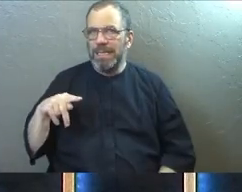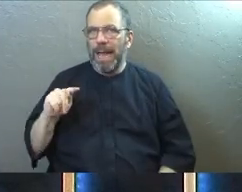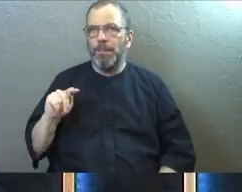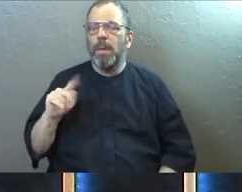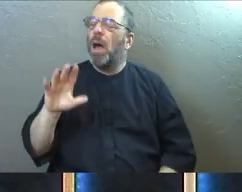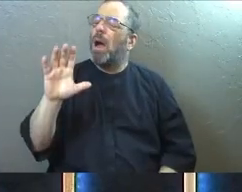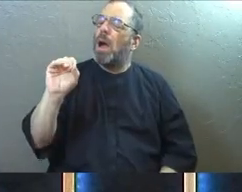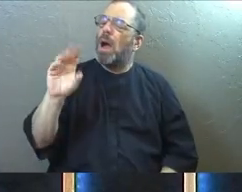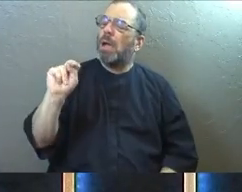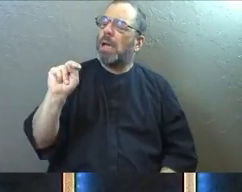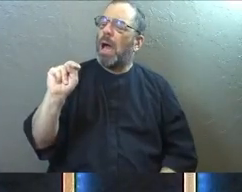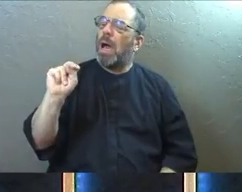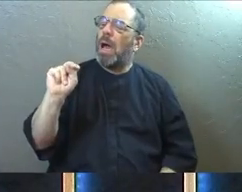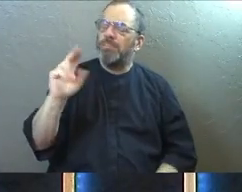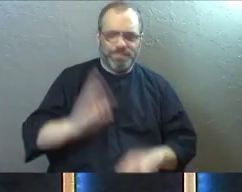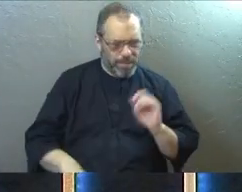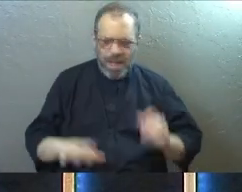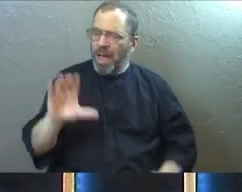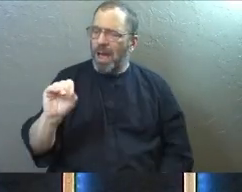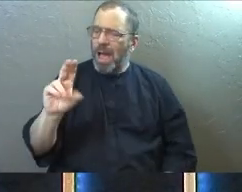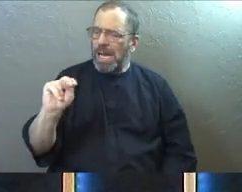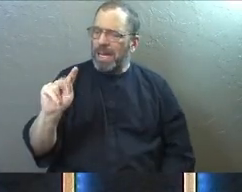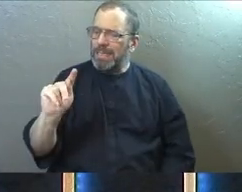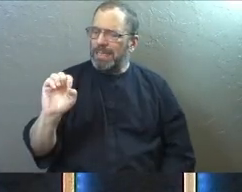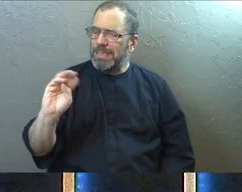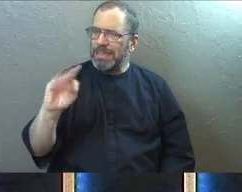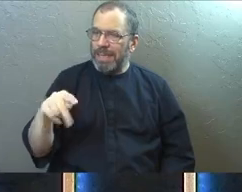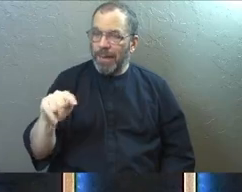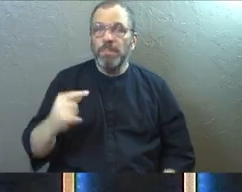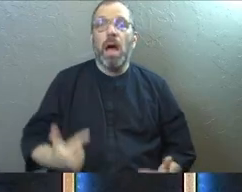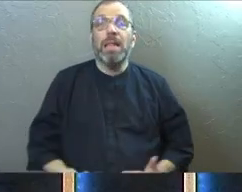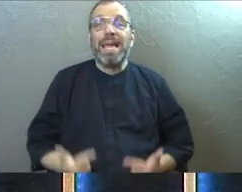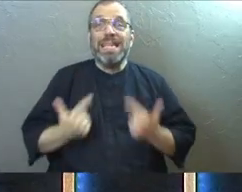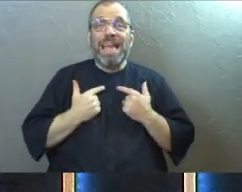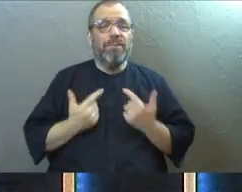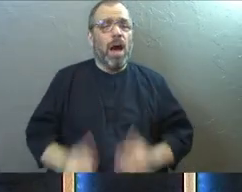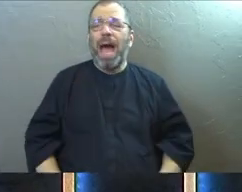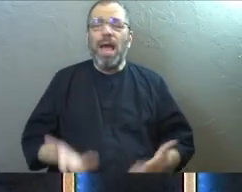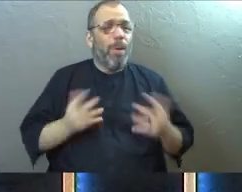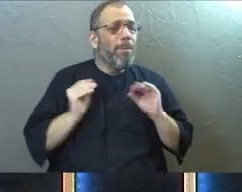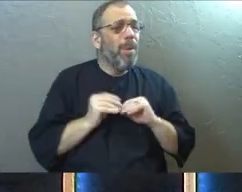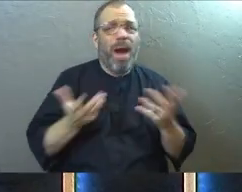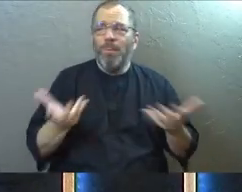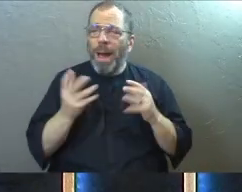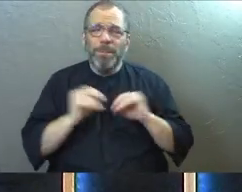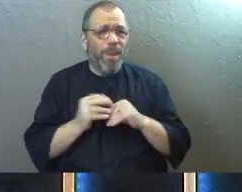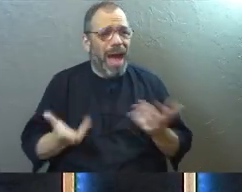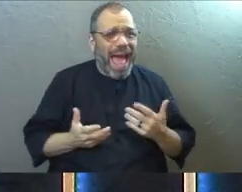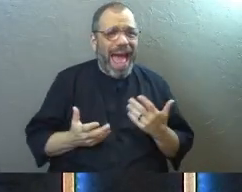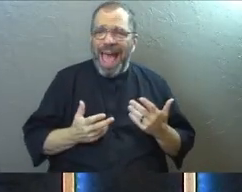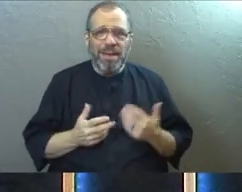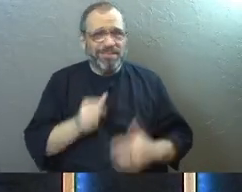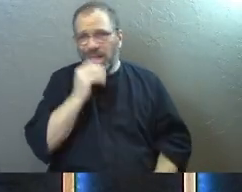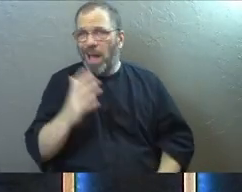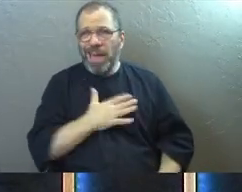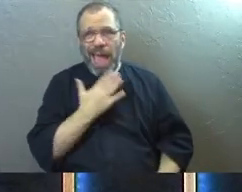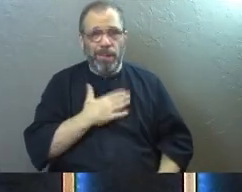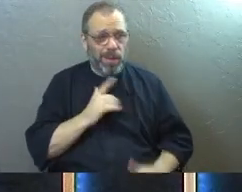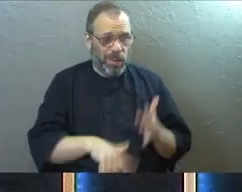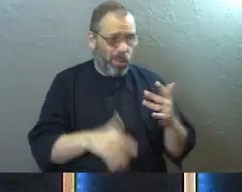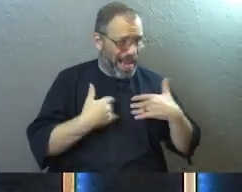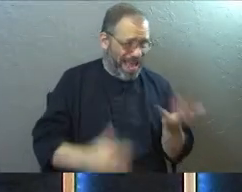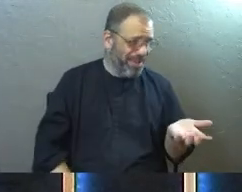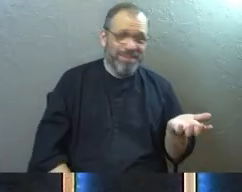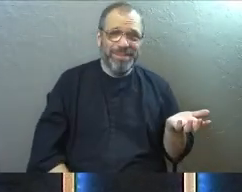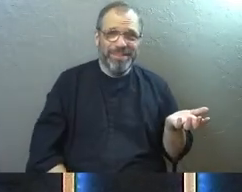wrestle. And I'm like, man, if I'm honest, I go through these huge seasons of life where it's like, I do want more. And I don't find myself happy or content with